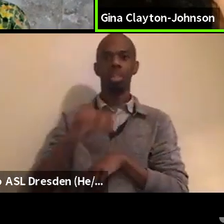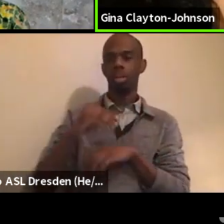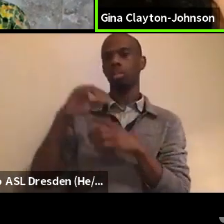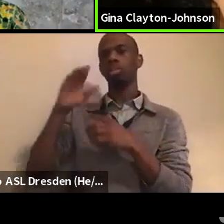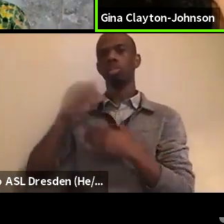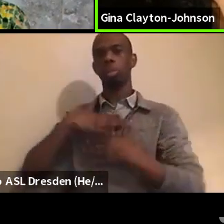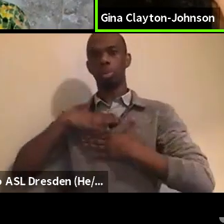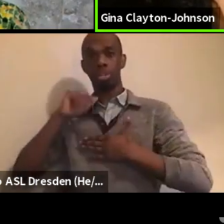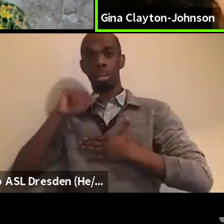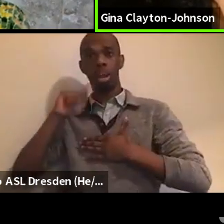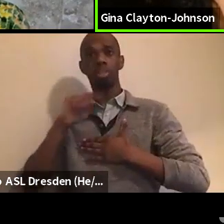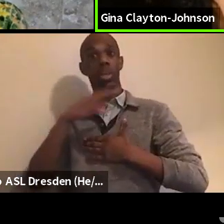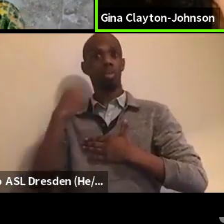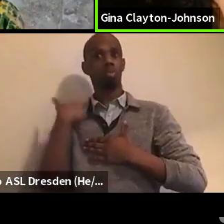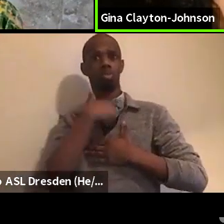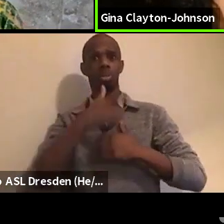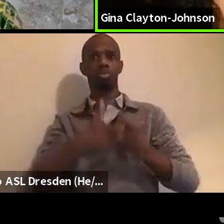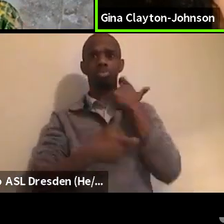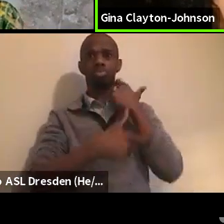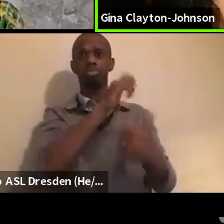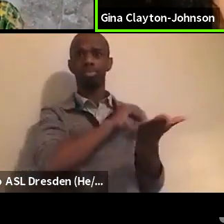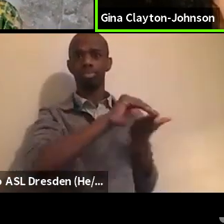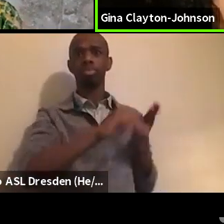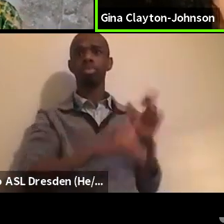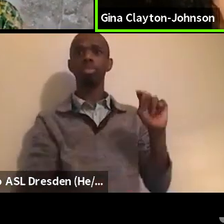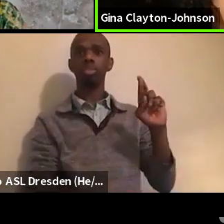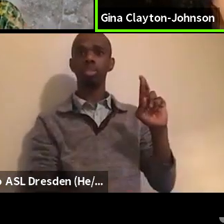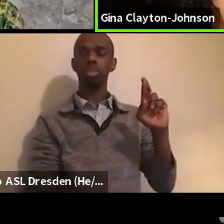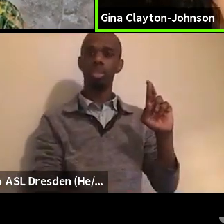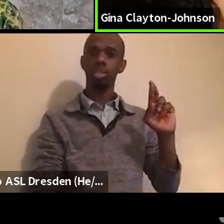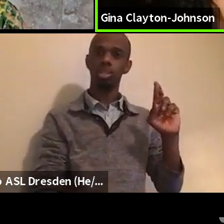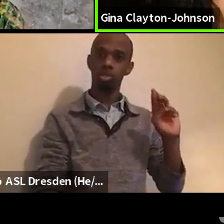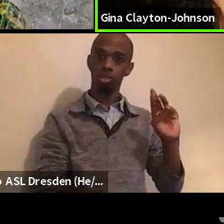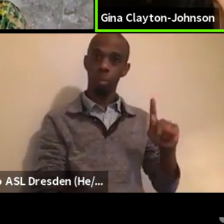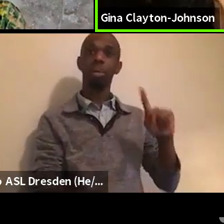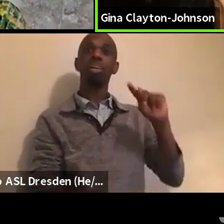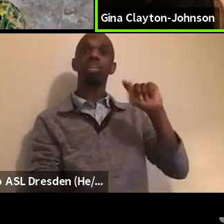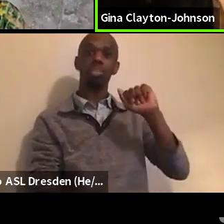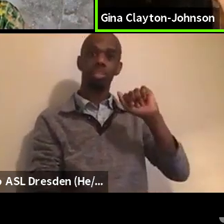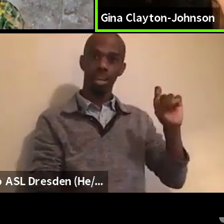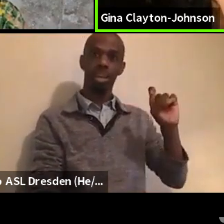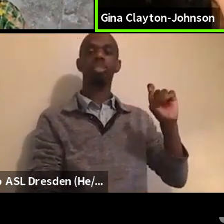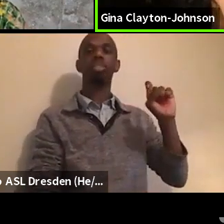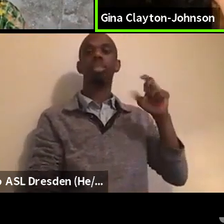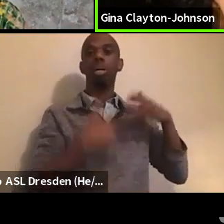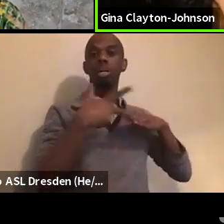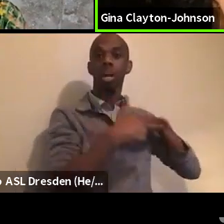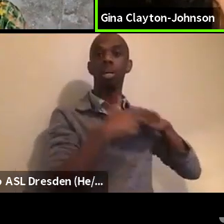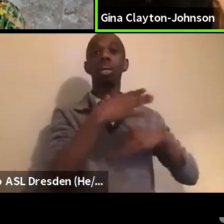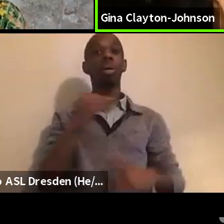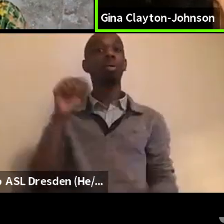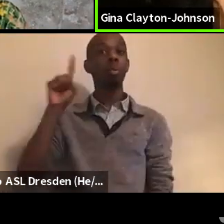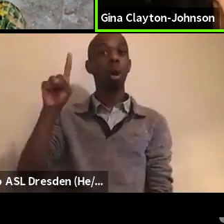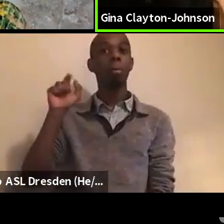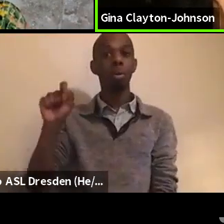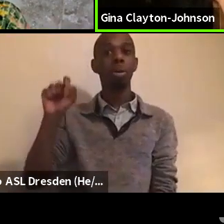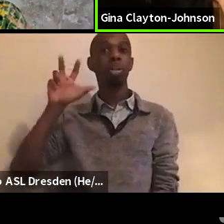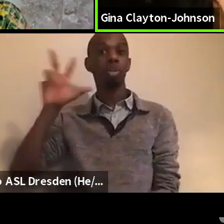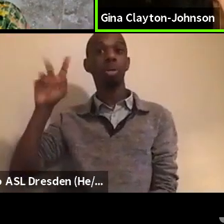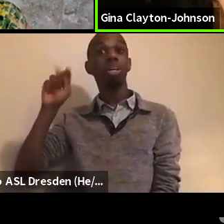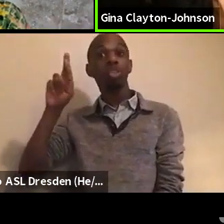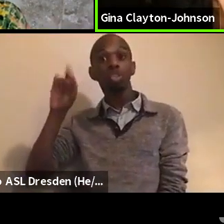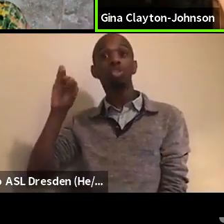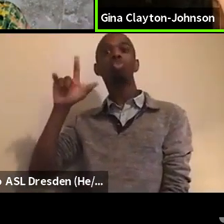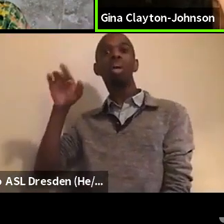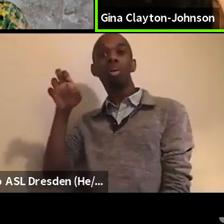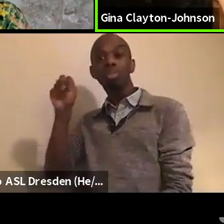Trump tax cuts and approximately $1.5 trillion would be coming back from that repeal alone. And